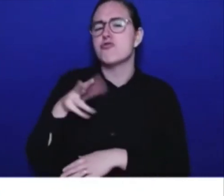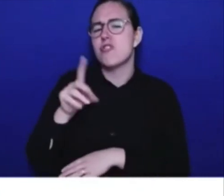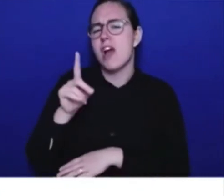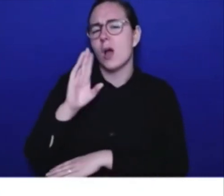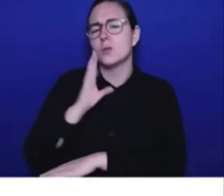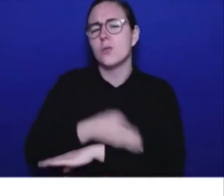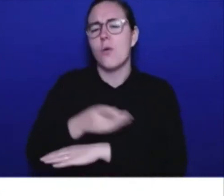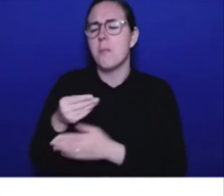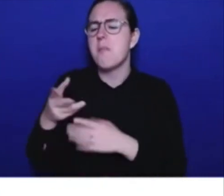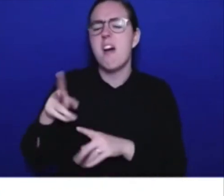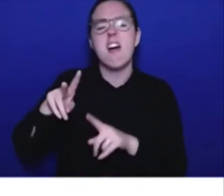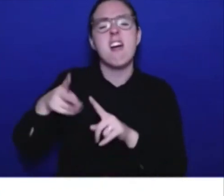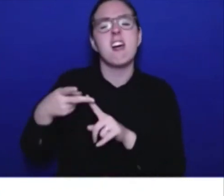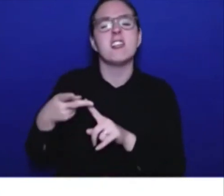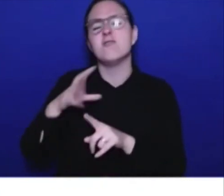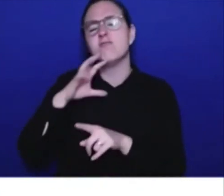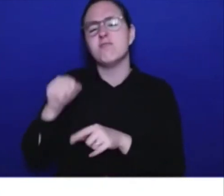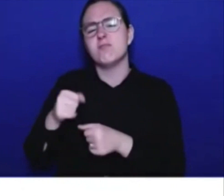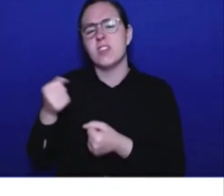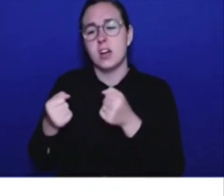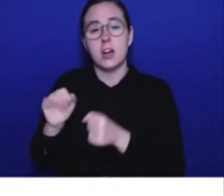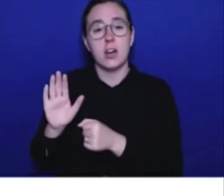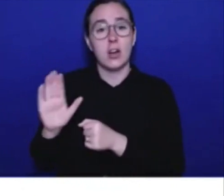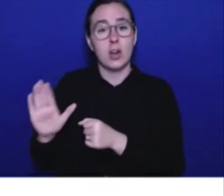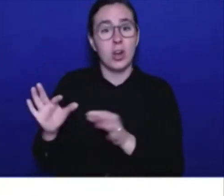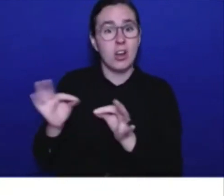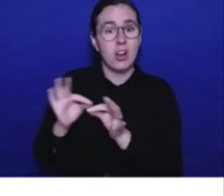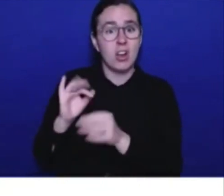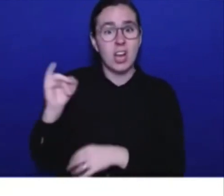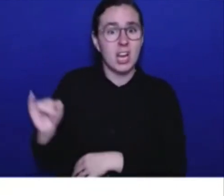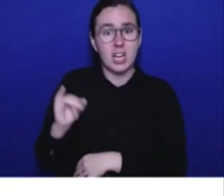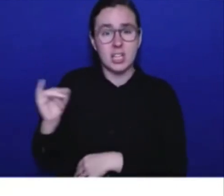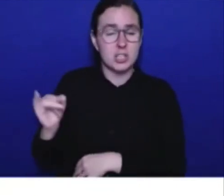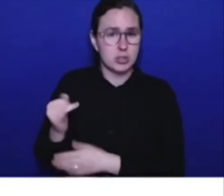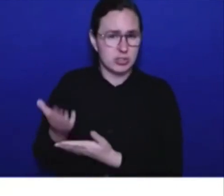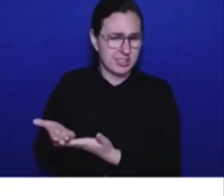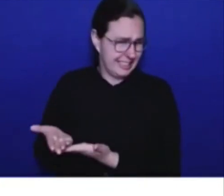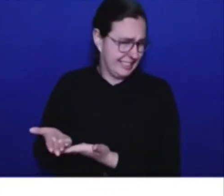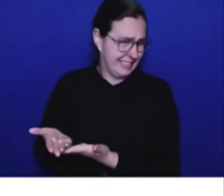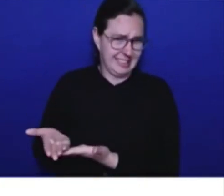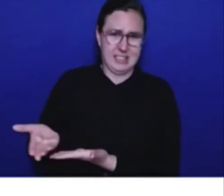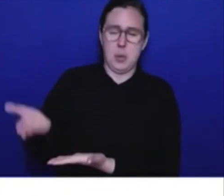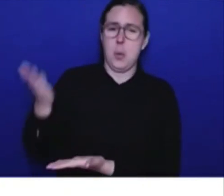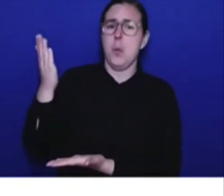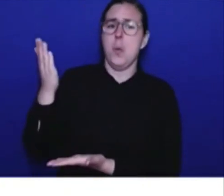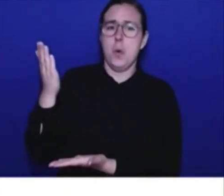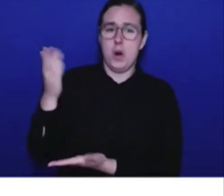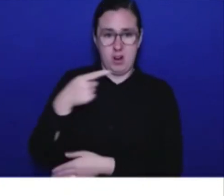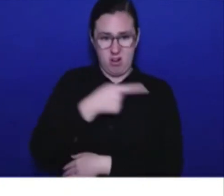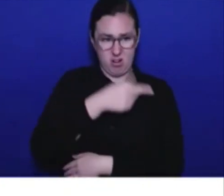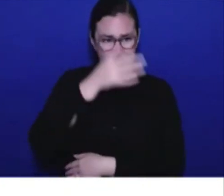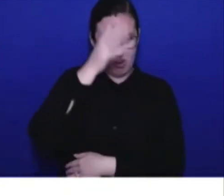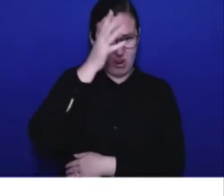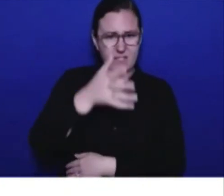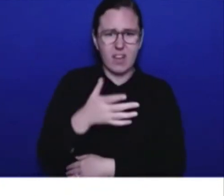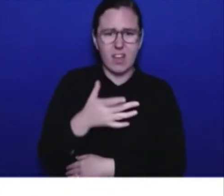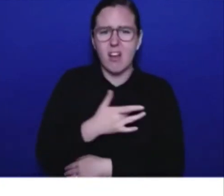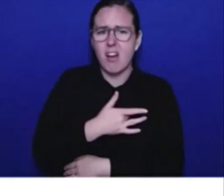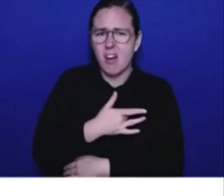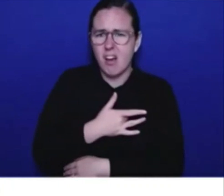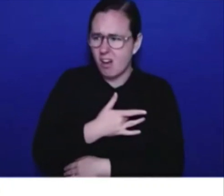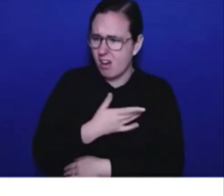rates had gone up quite dramatically. And he was incredibly concerned that she couldn't afford her insurance and as a result would have to give up her job.